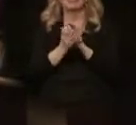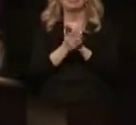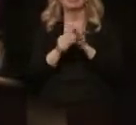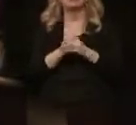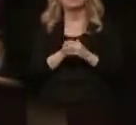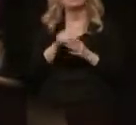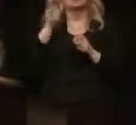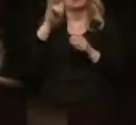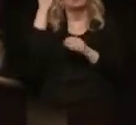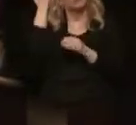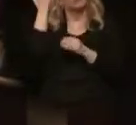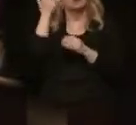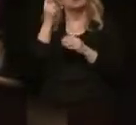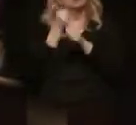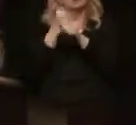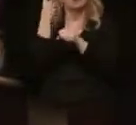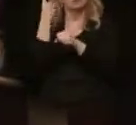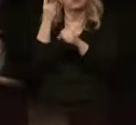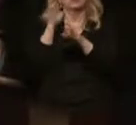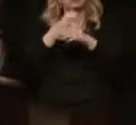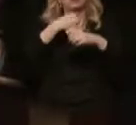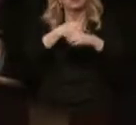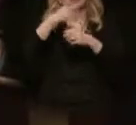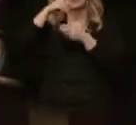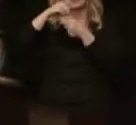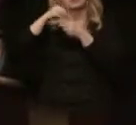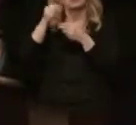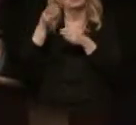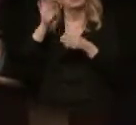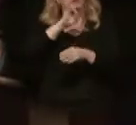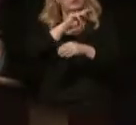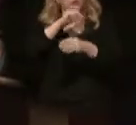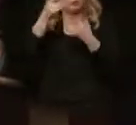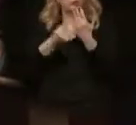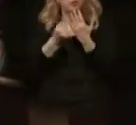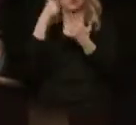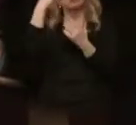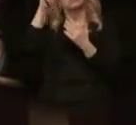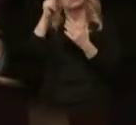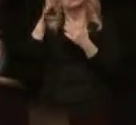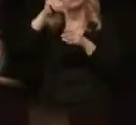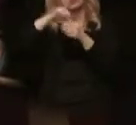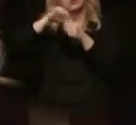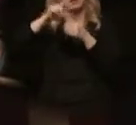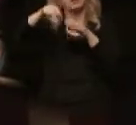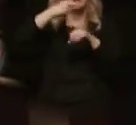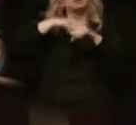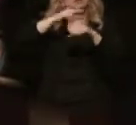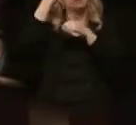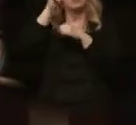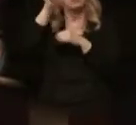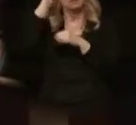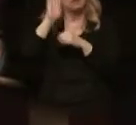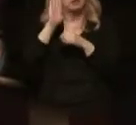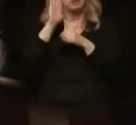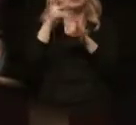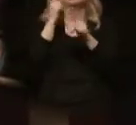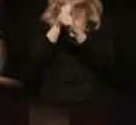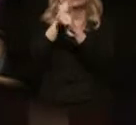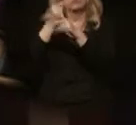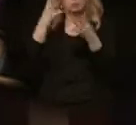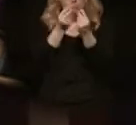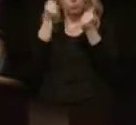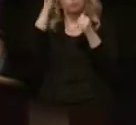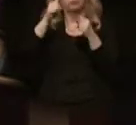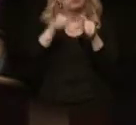That's why last year we created the Interior Energy Project to get lower-cost natural gas to Alaskans. That natural gas trucking solution should deliver first